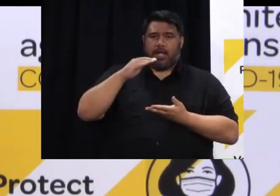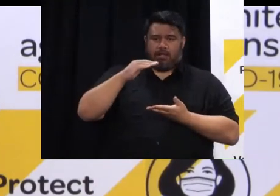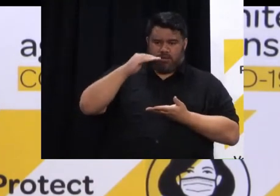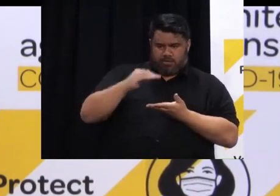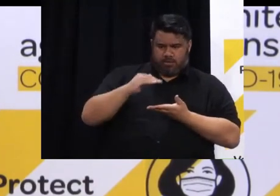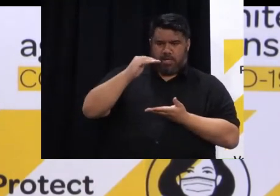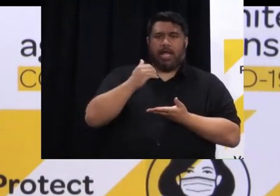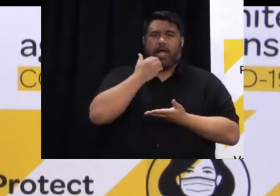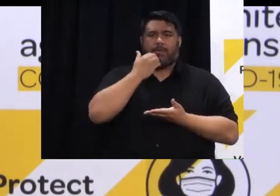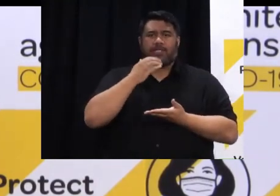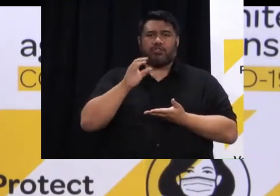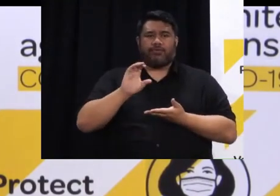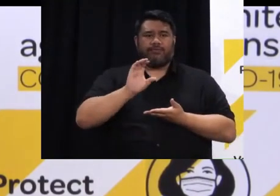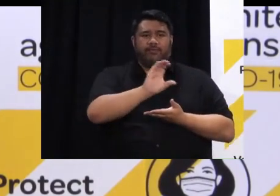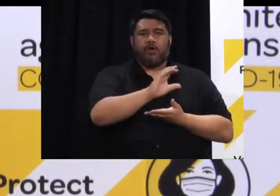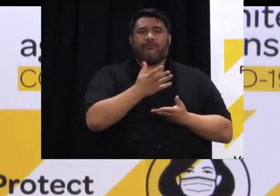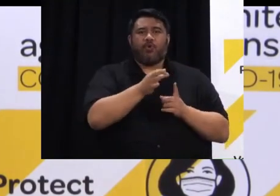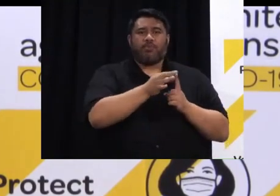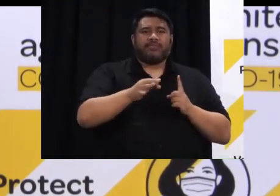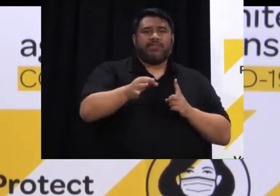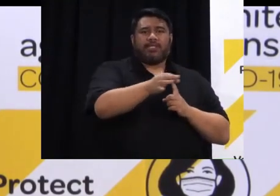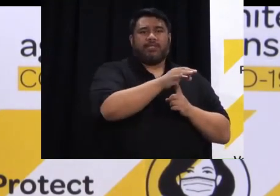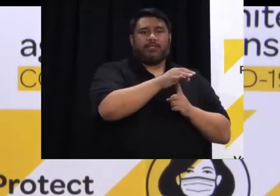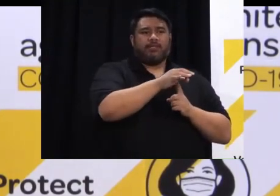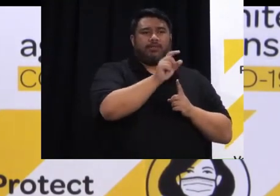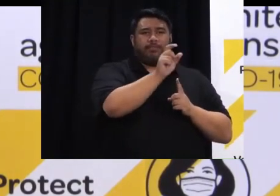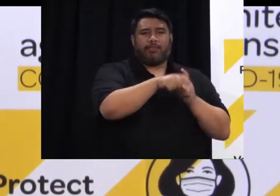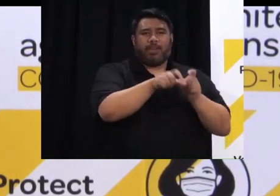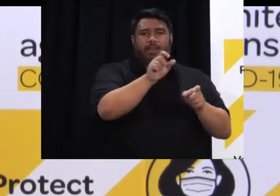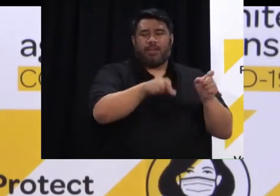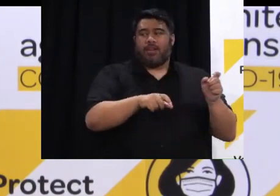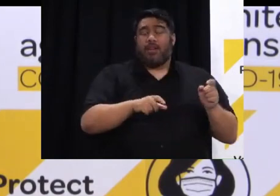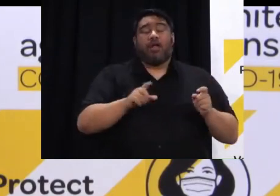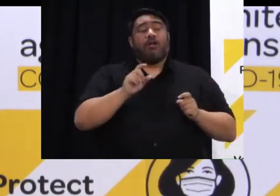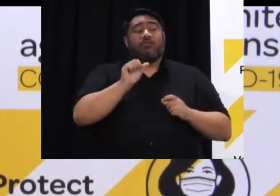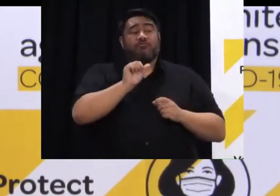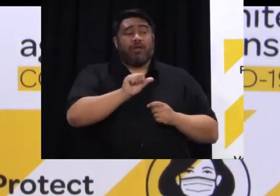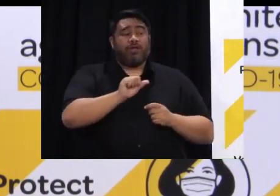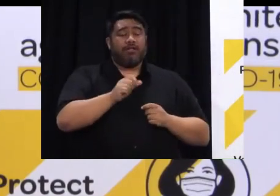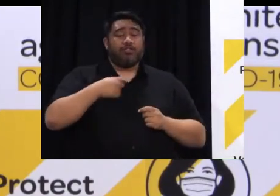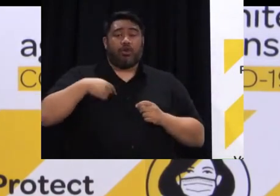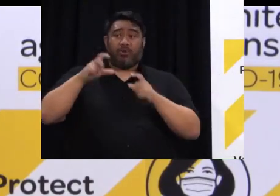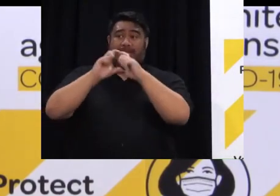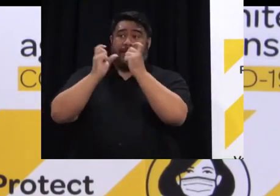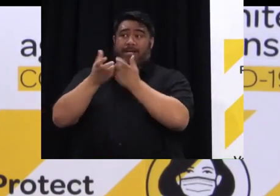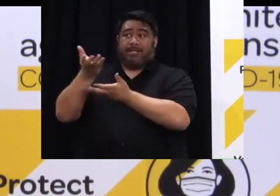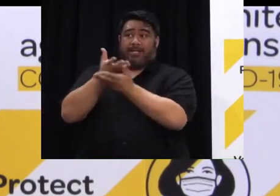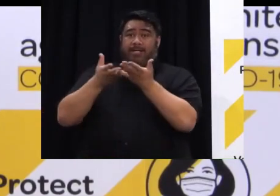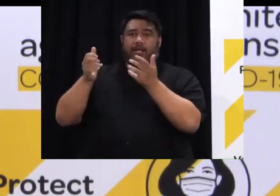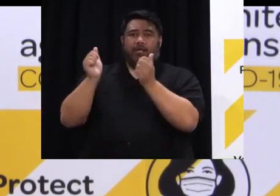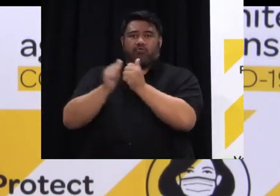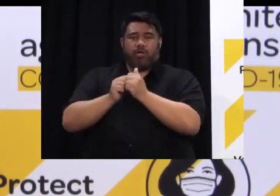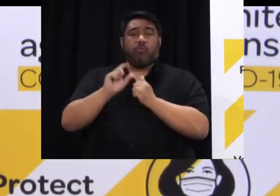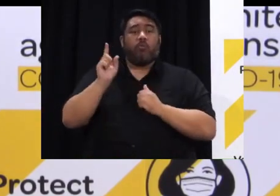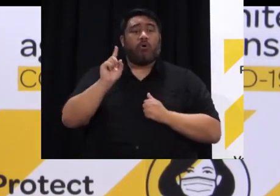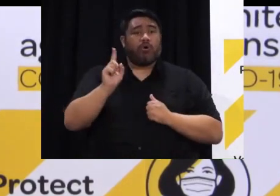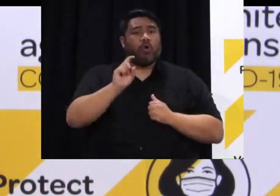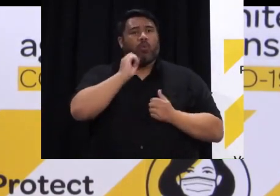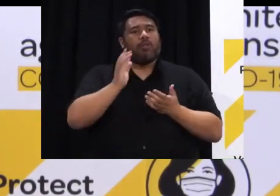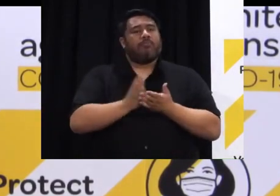distribution so one of the things that we've already confirmed as a cabinet is that we do and will